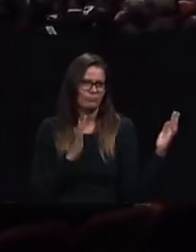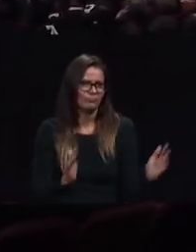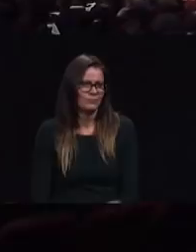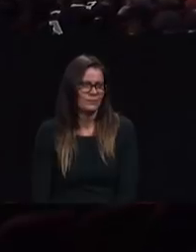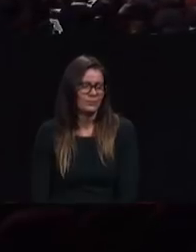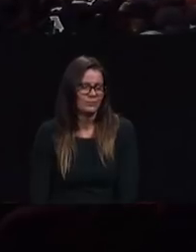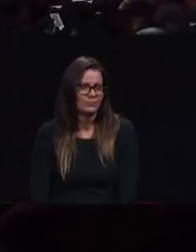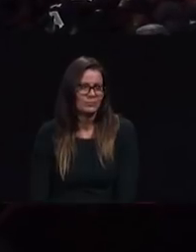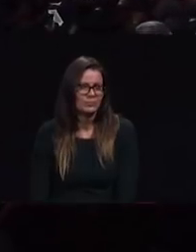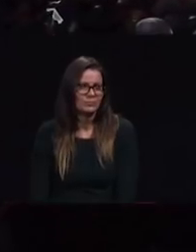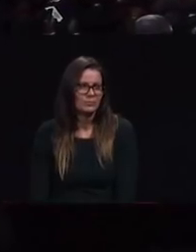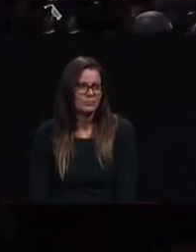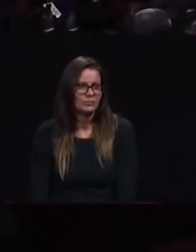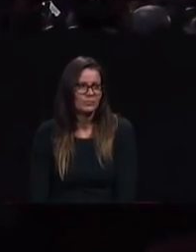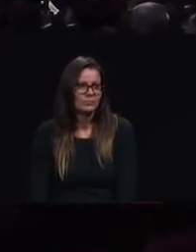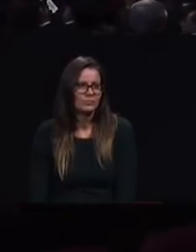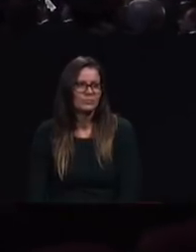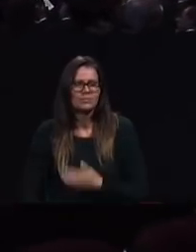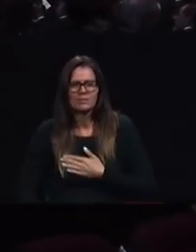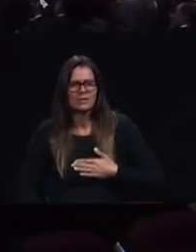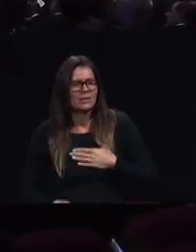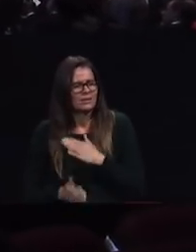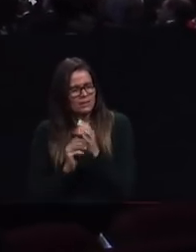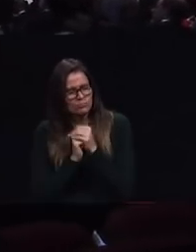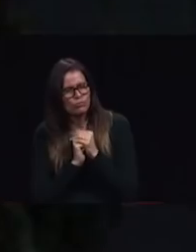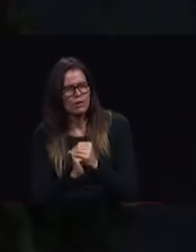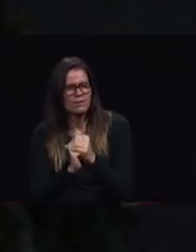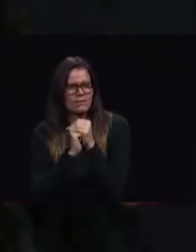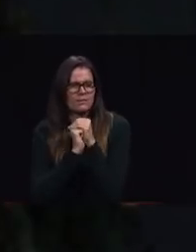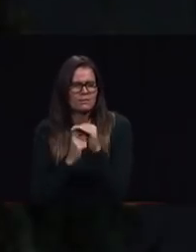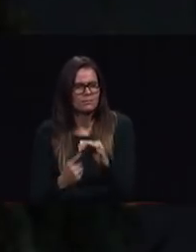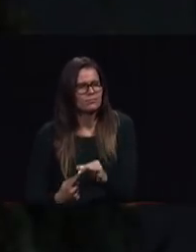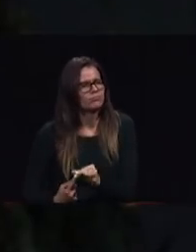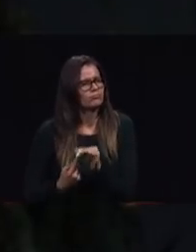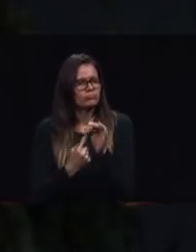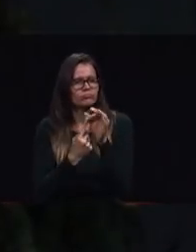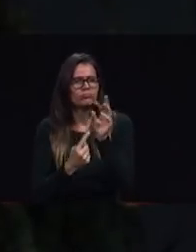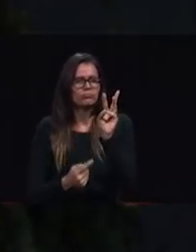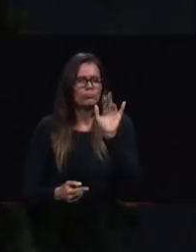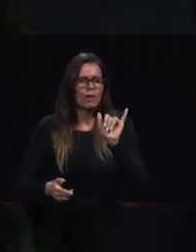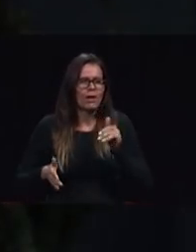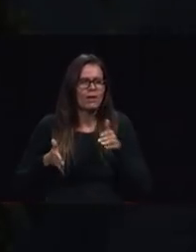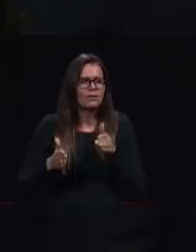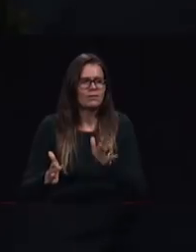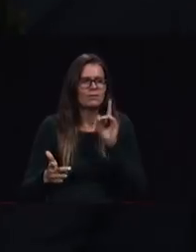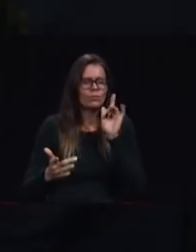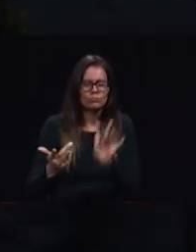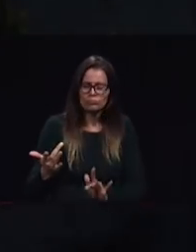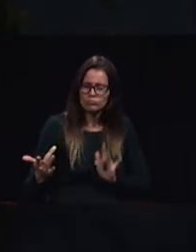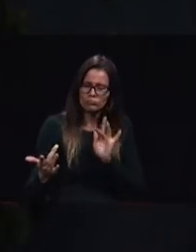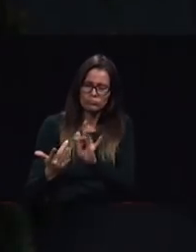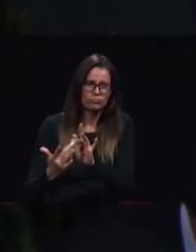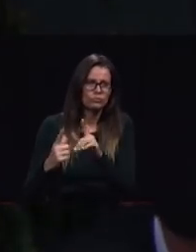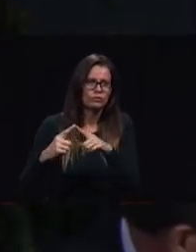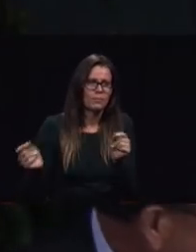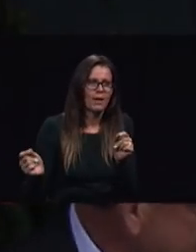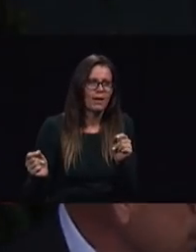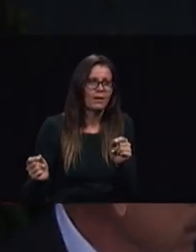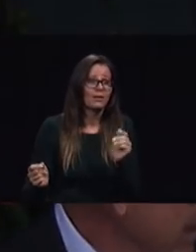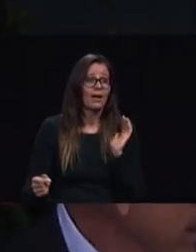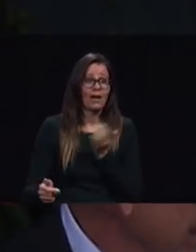please pray in a special way for the outreach in Japan our leaders there